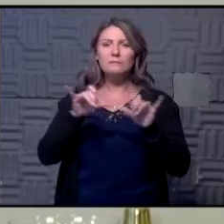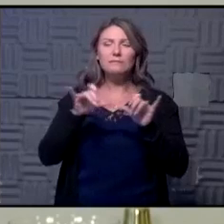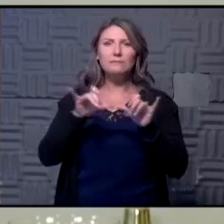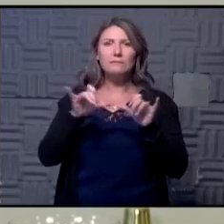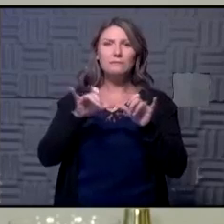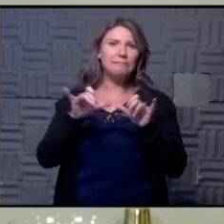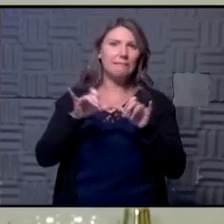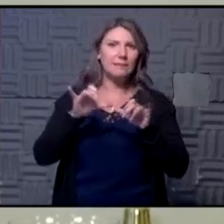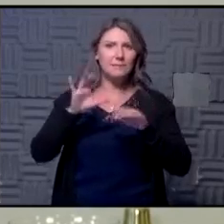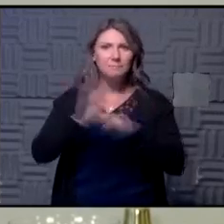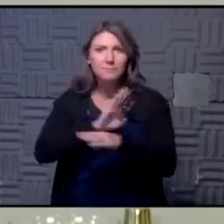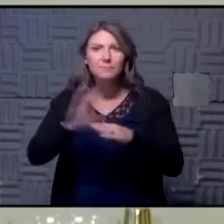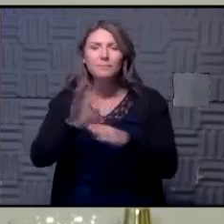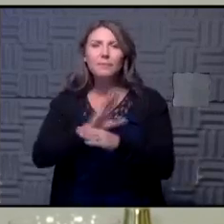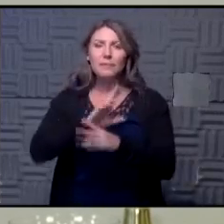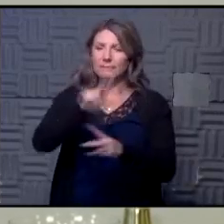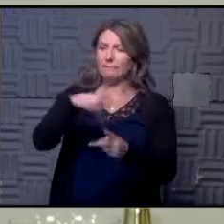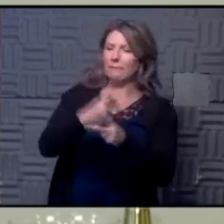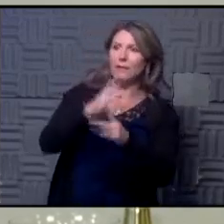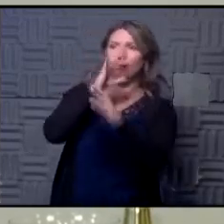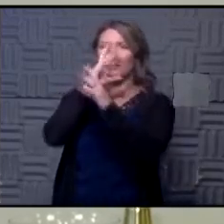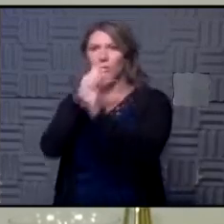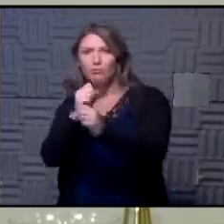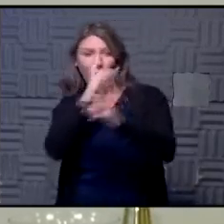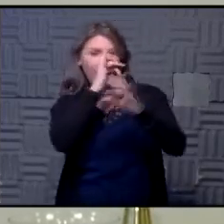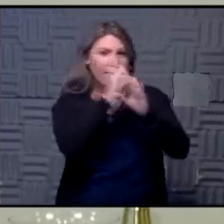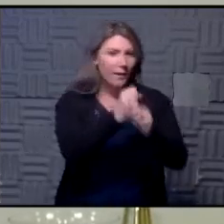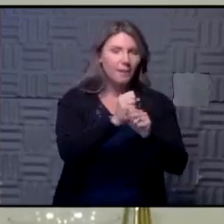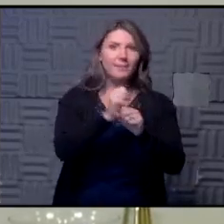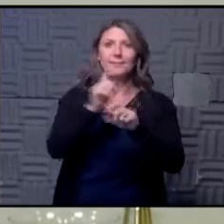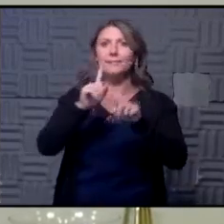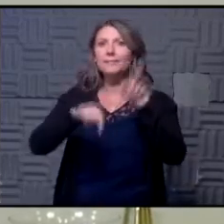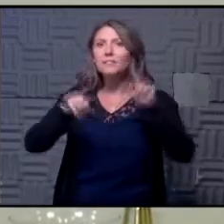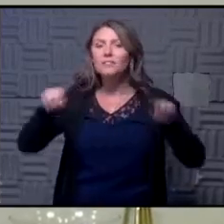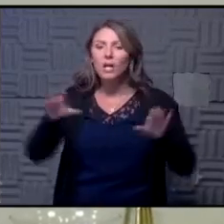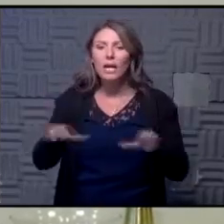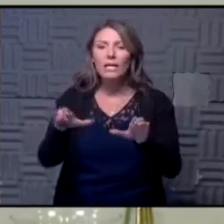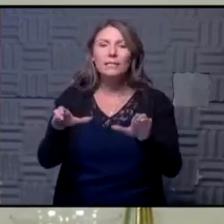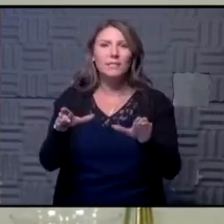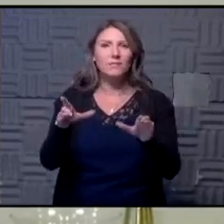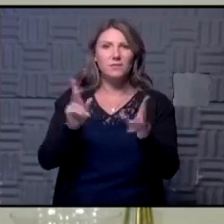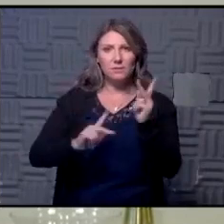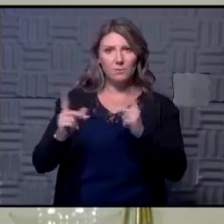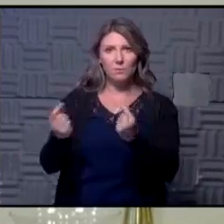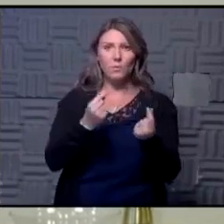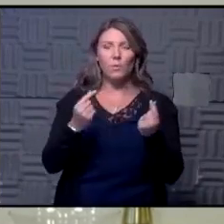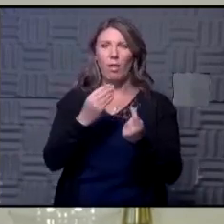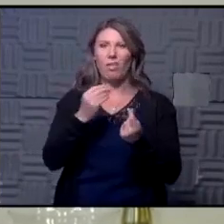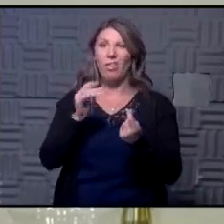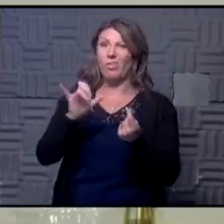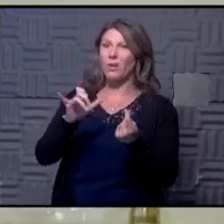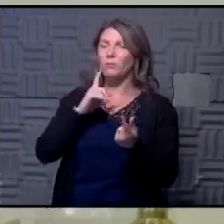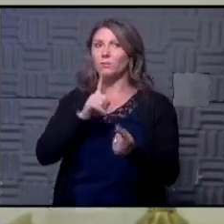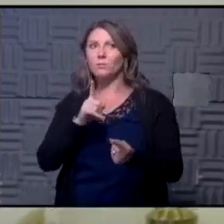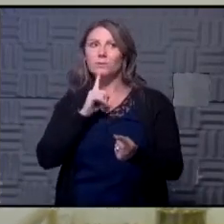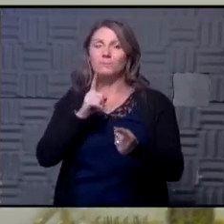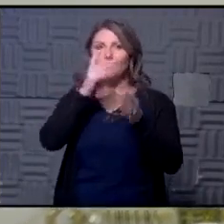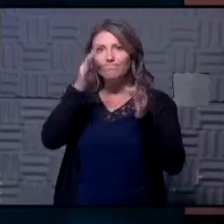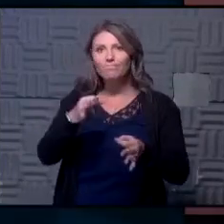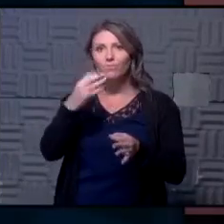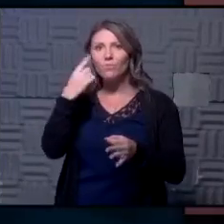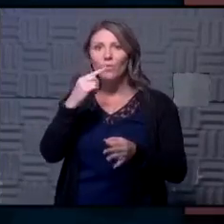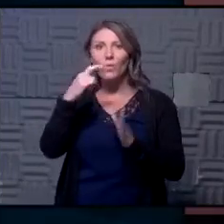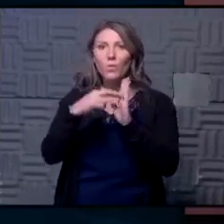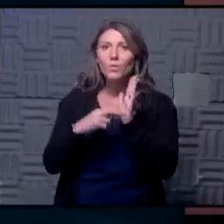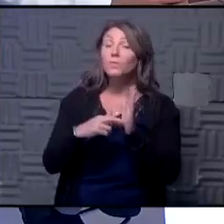size of the venue the type of attraction the type of activities people are going to do and that was really the motivation for the rules so dr